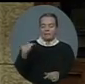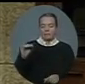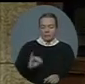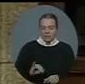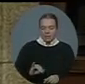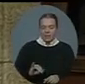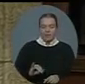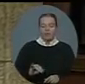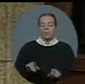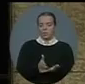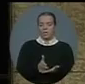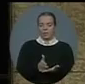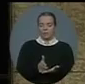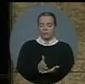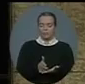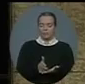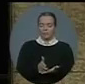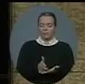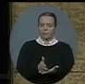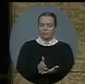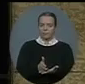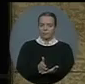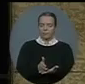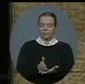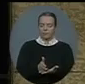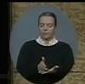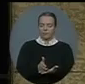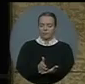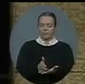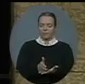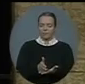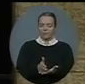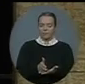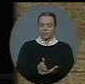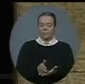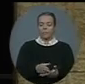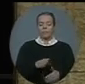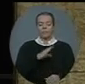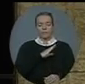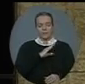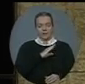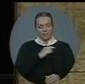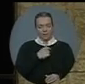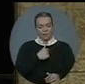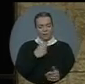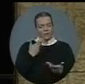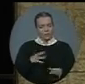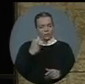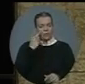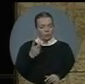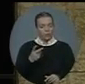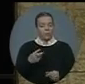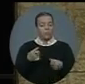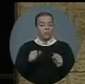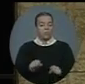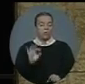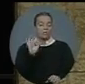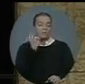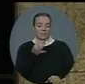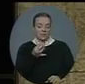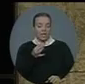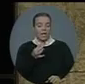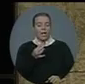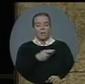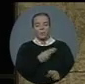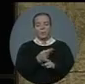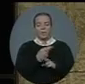faster and easier. We have seen this kind of discretionary power turn into discrimination, and I wonder whether my family are able